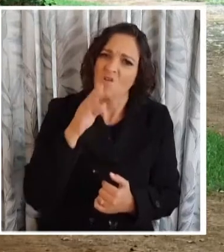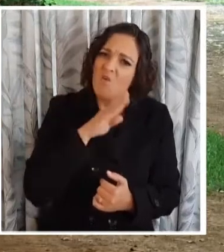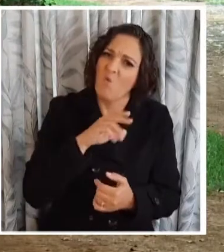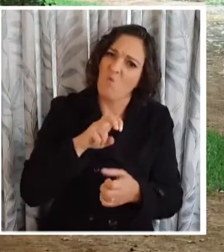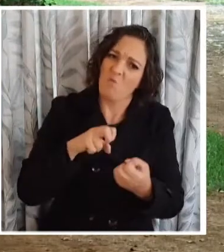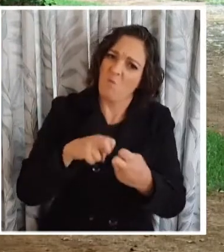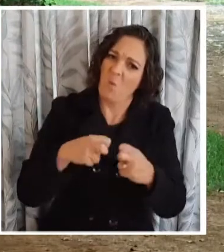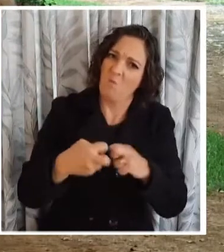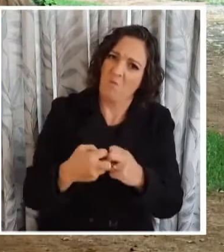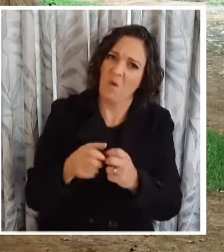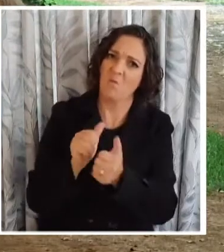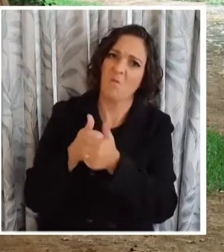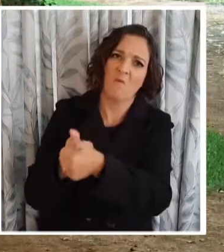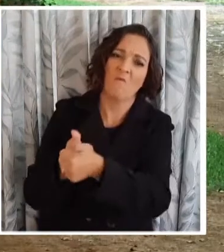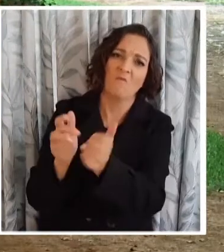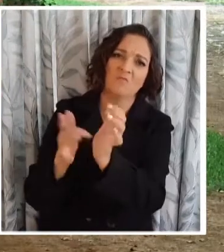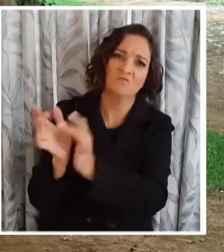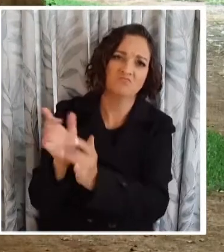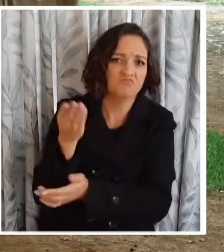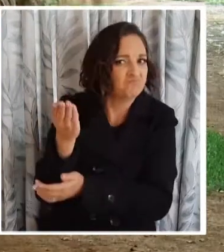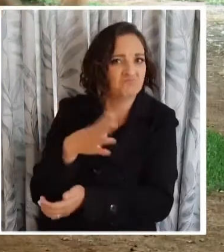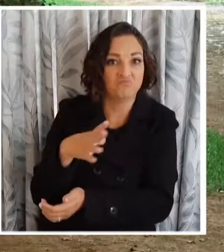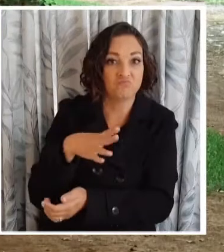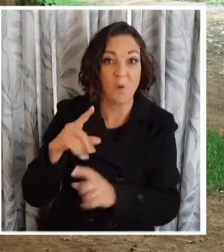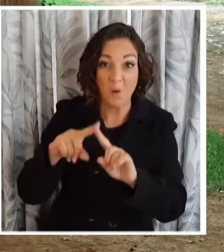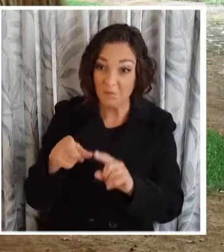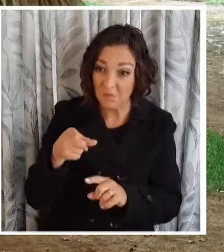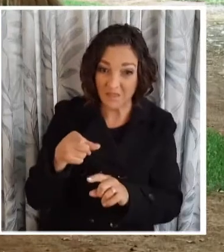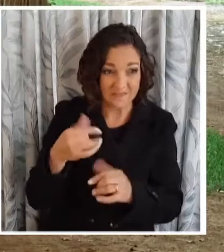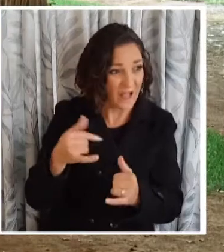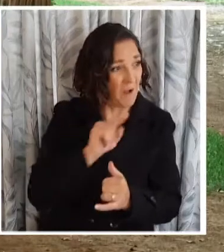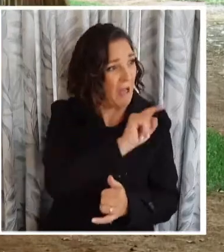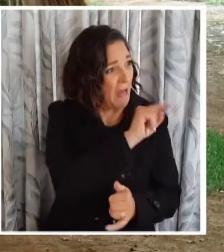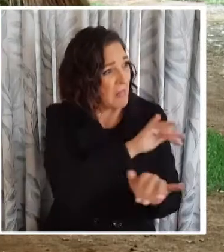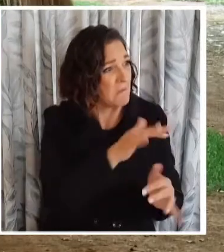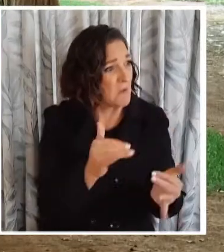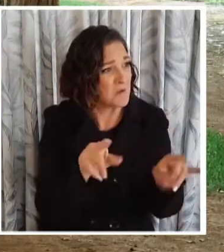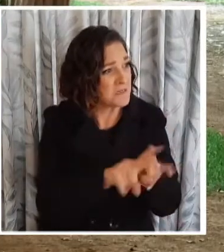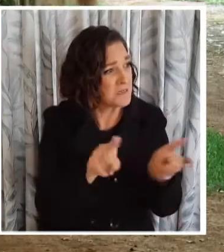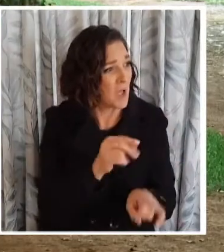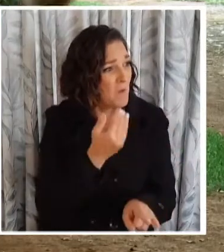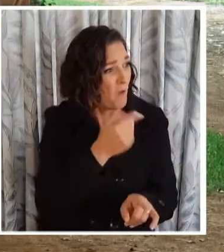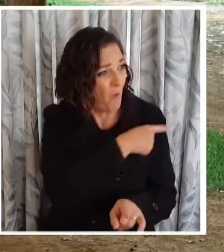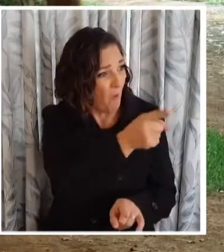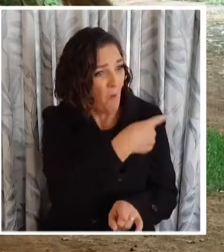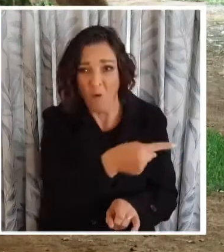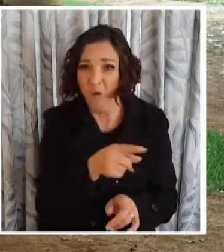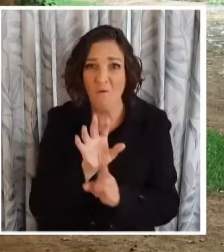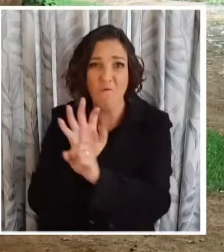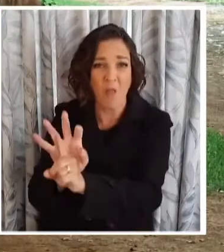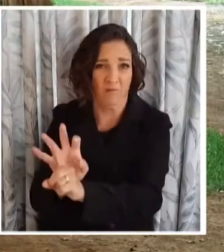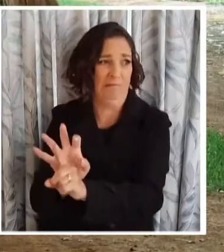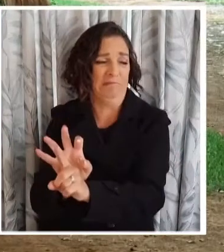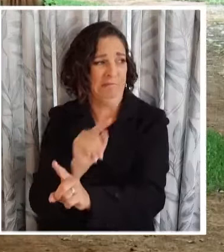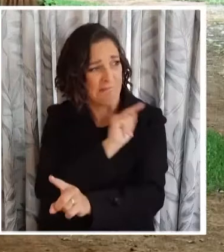man Jesus. The problem I have is with his followers. Can you imagine if we'd